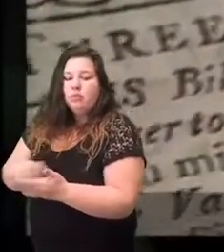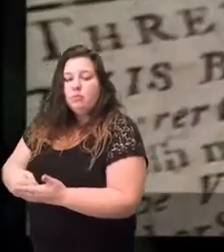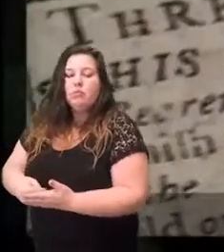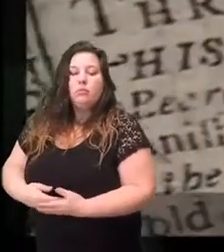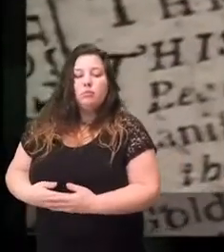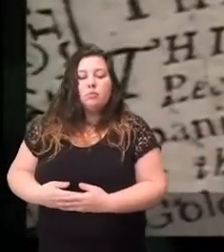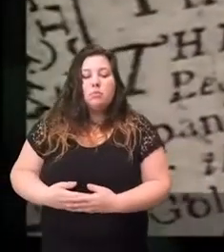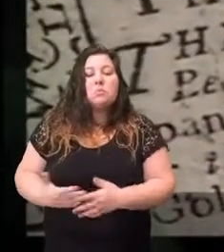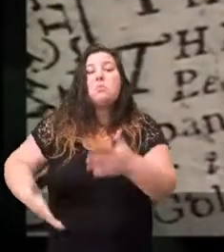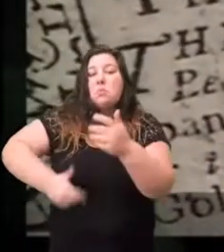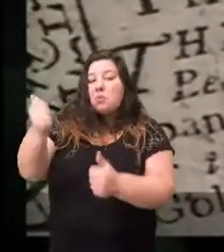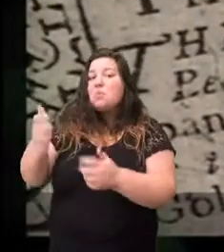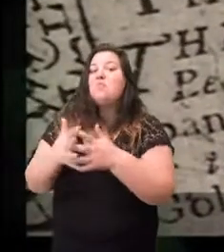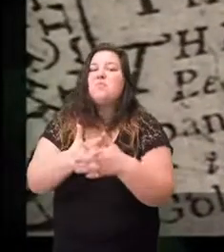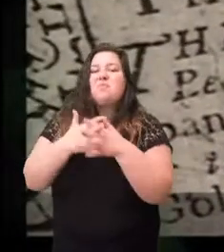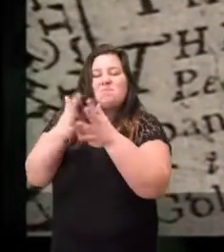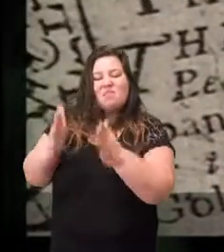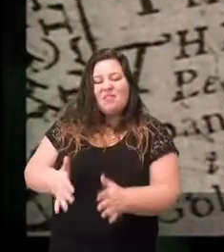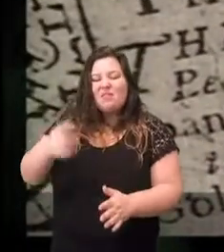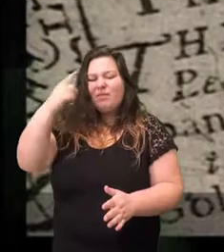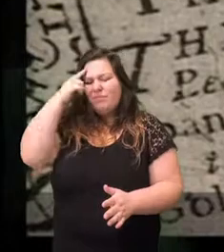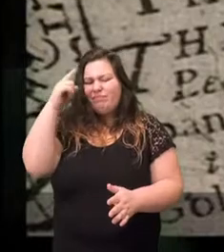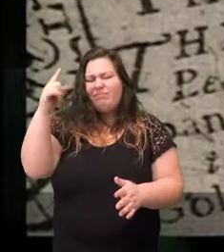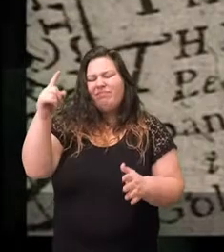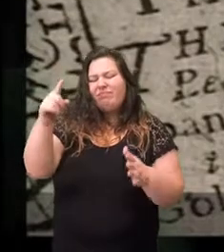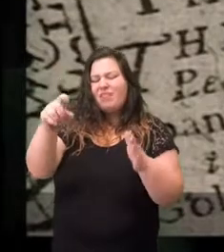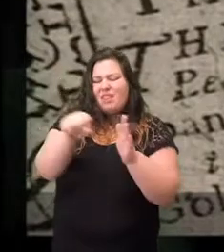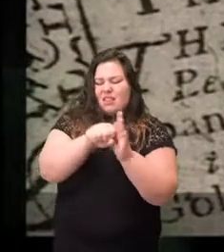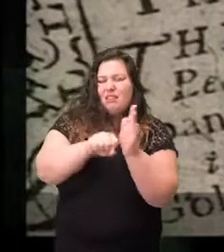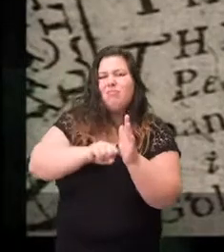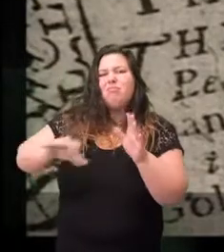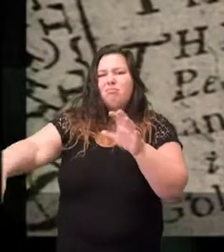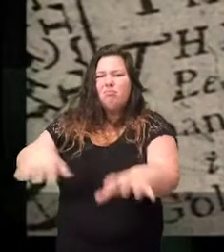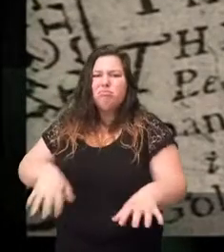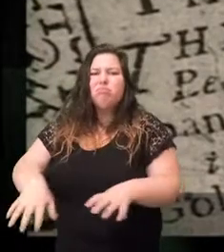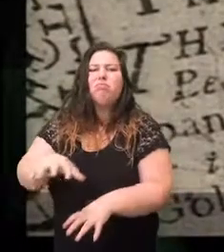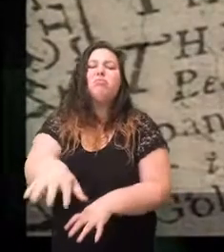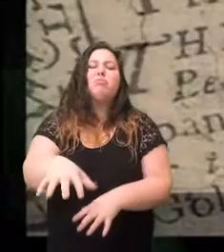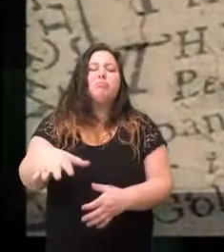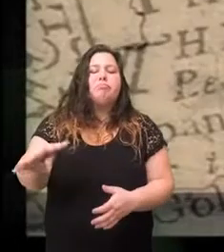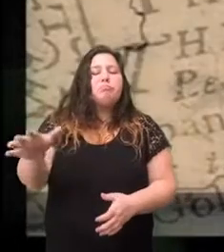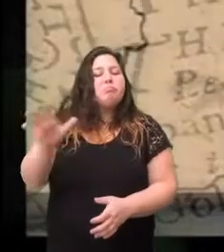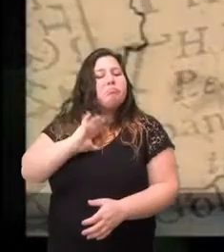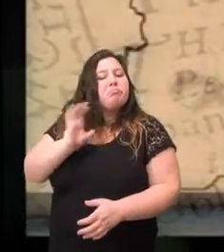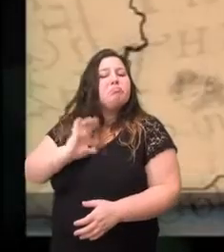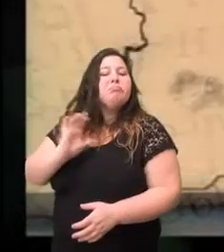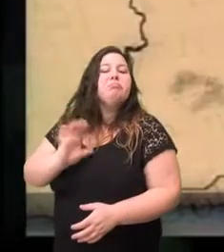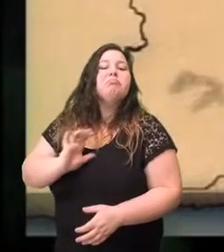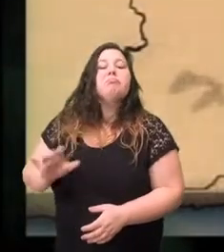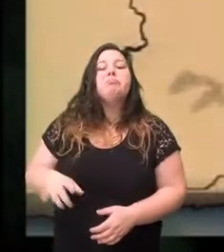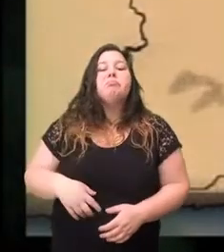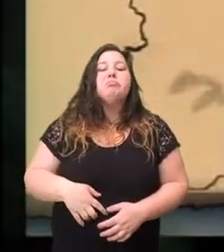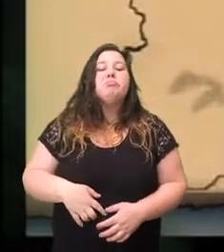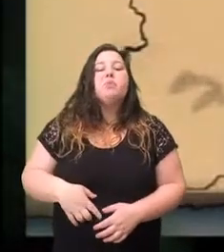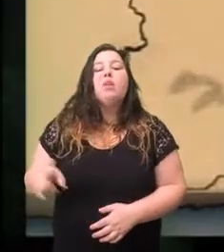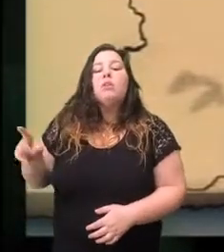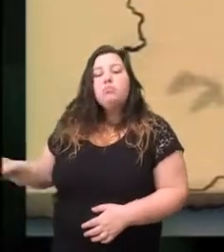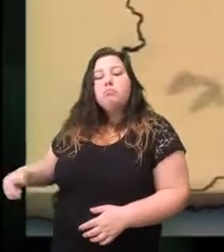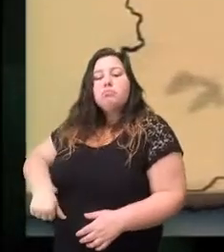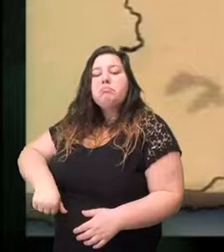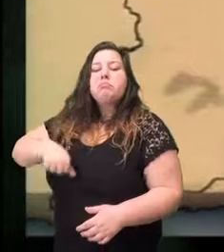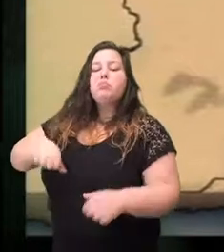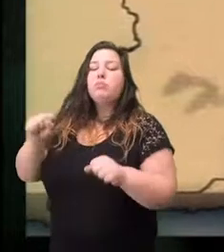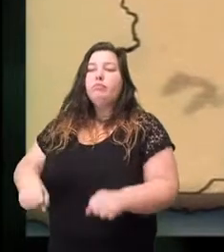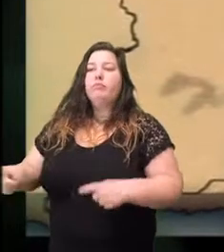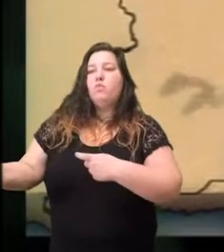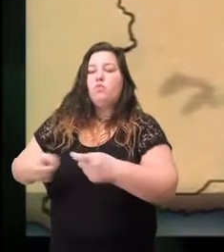for most Americans this local independence of the separate states is just fine they are